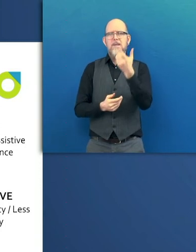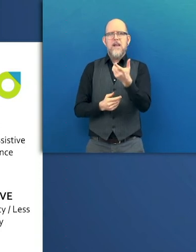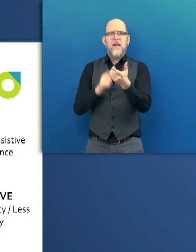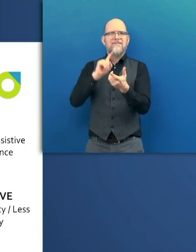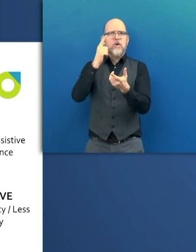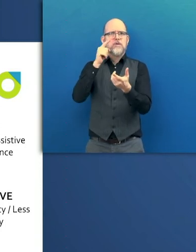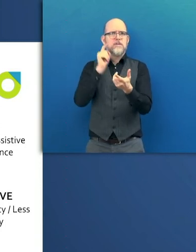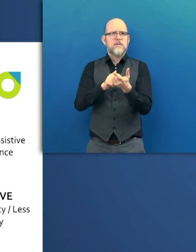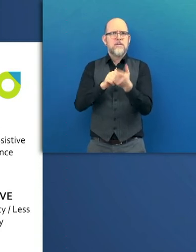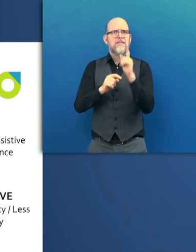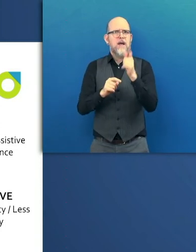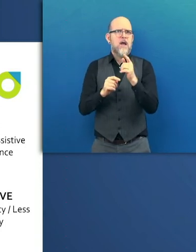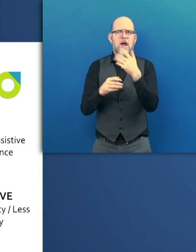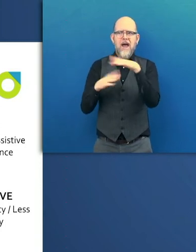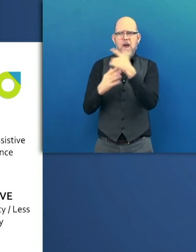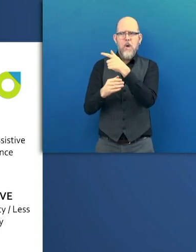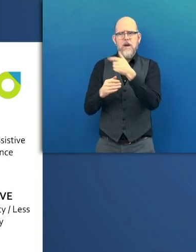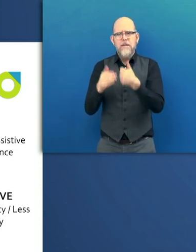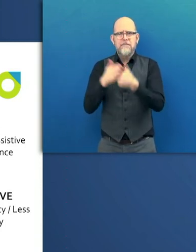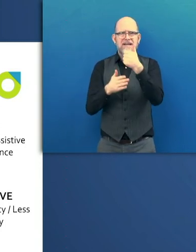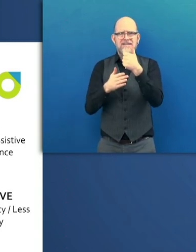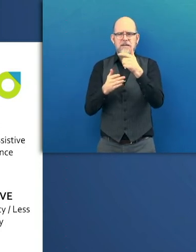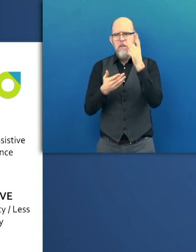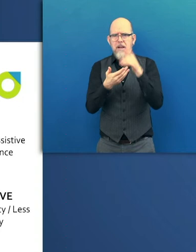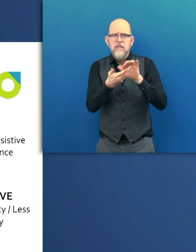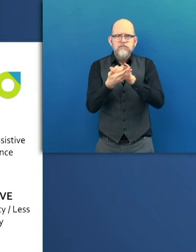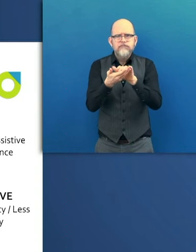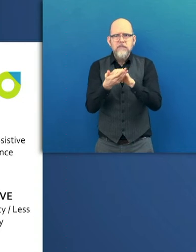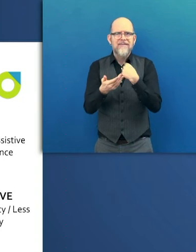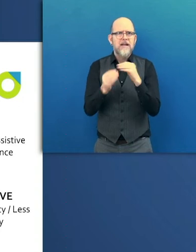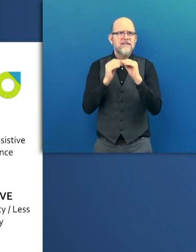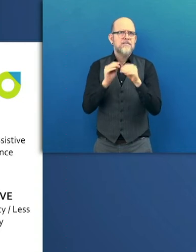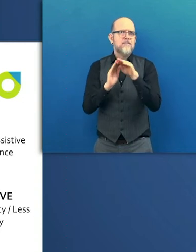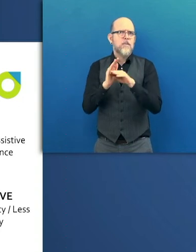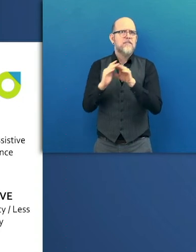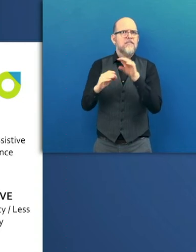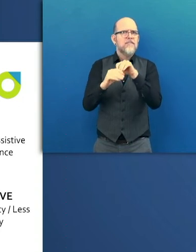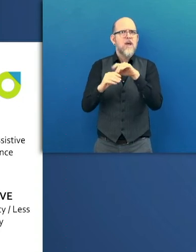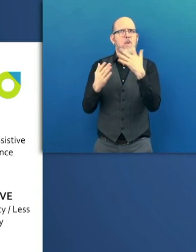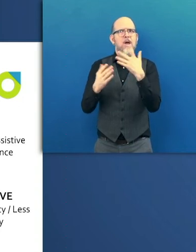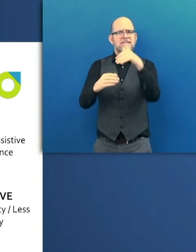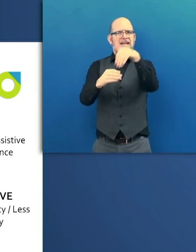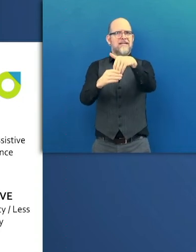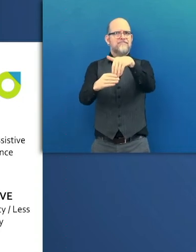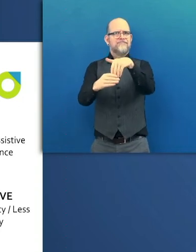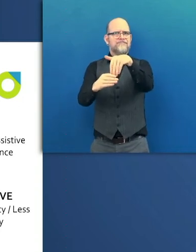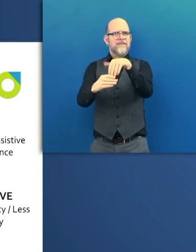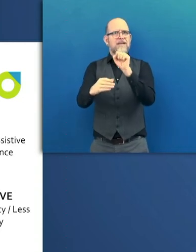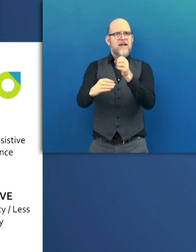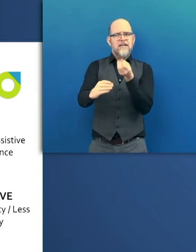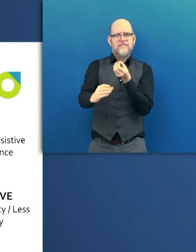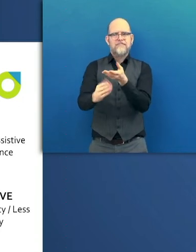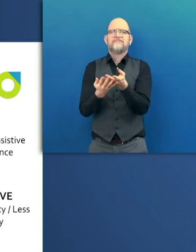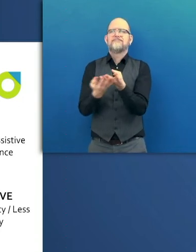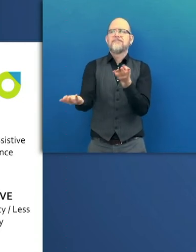Here, user-centricity is the most important aspect. But also a focus on content that we wish to provide our users